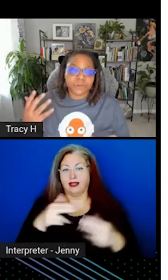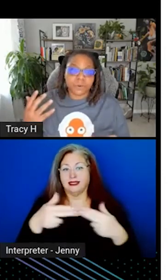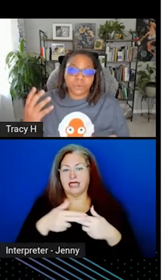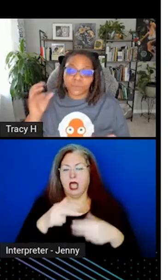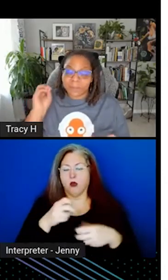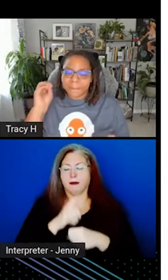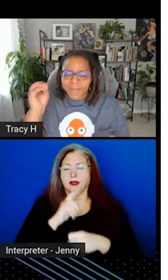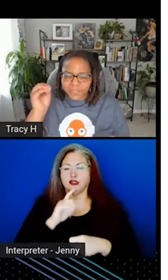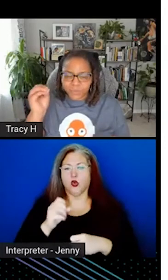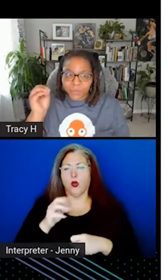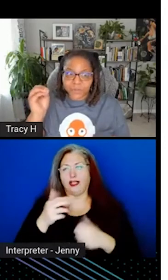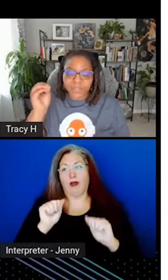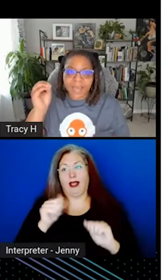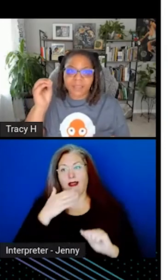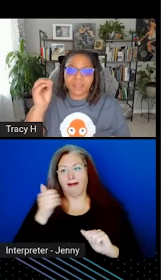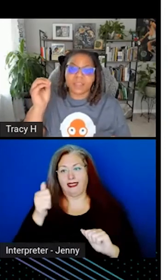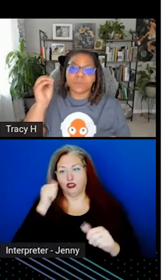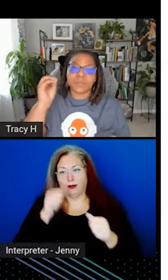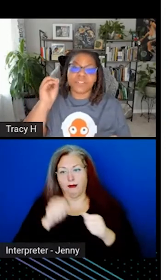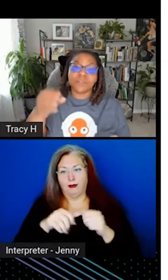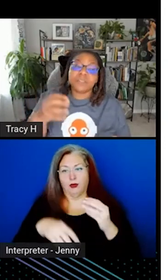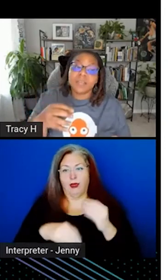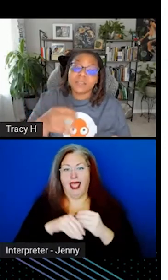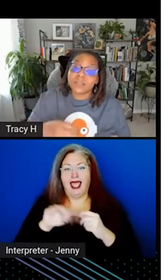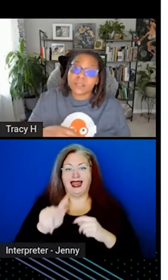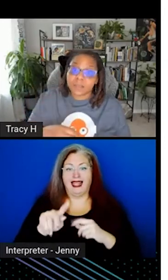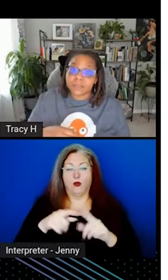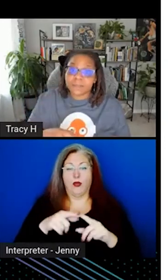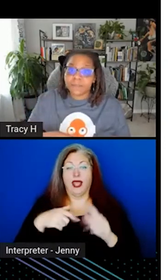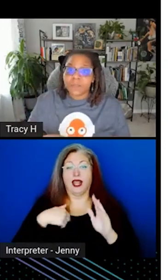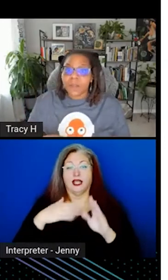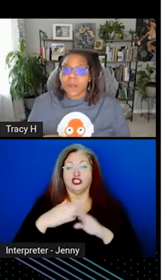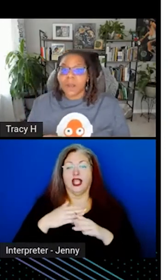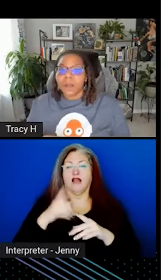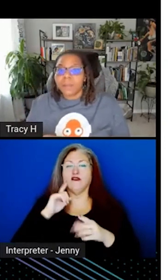sure, or try my best to remember to add the links when I share the slides on discuss.